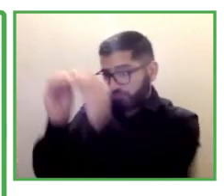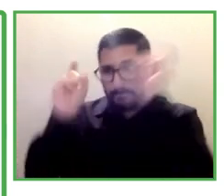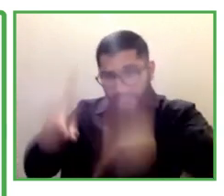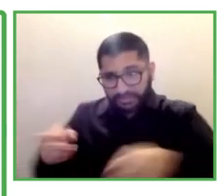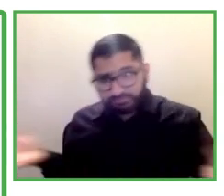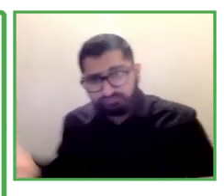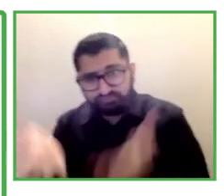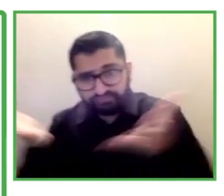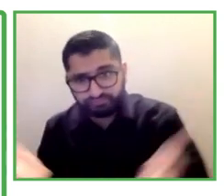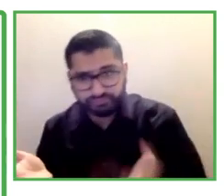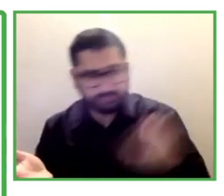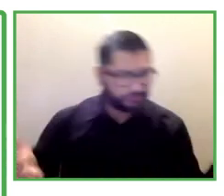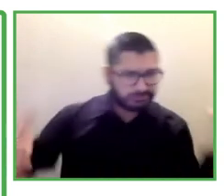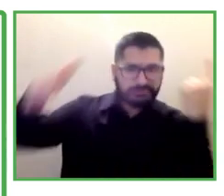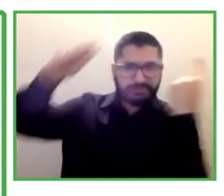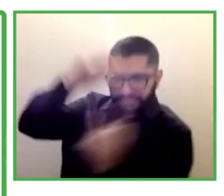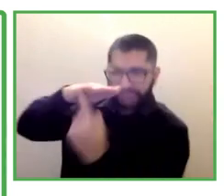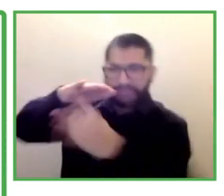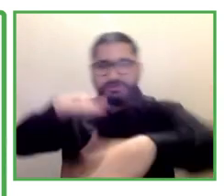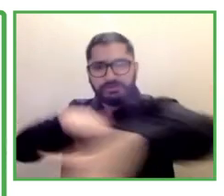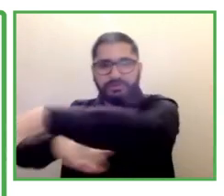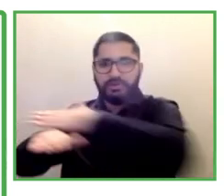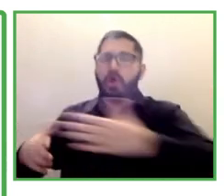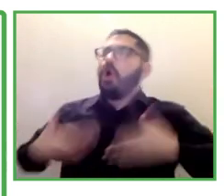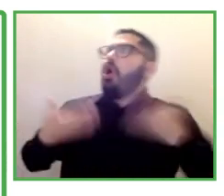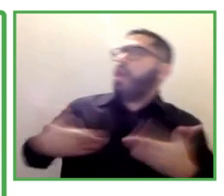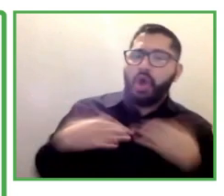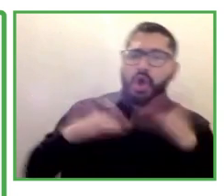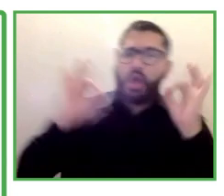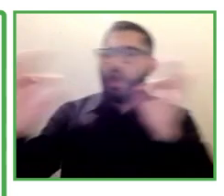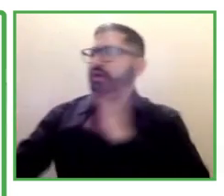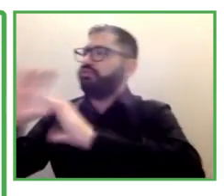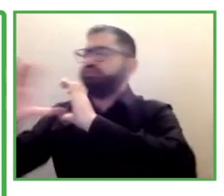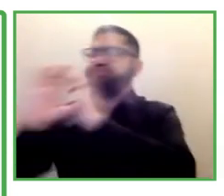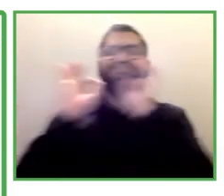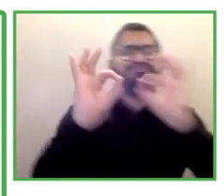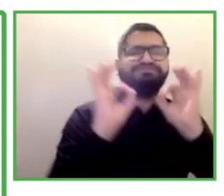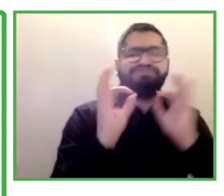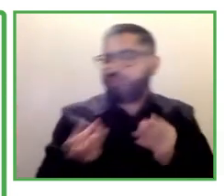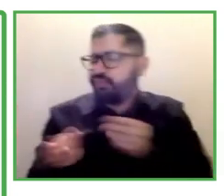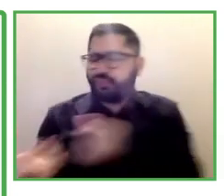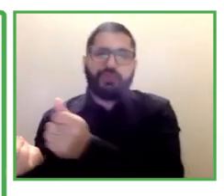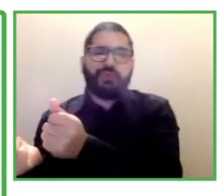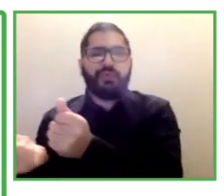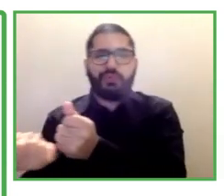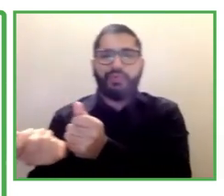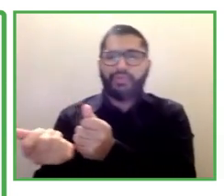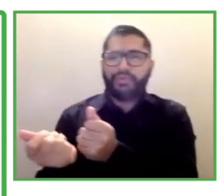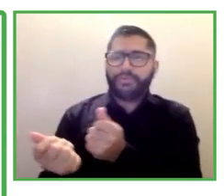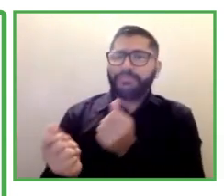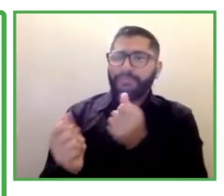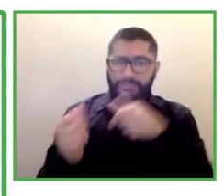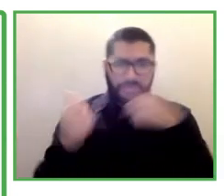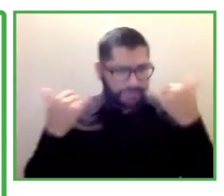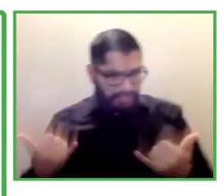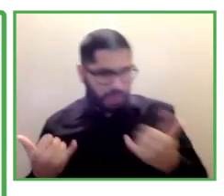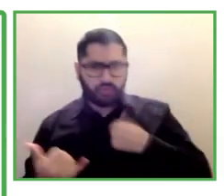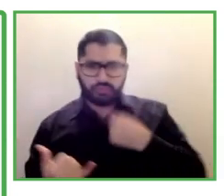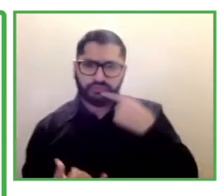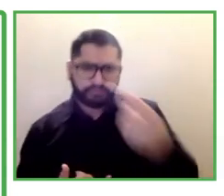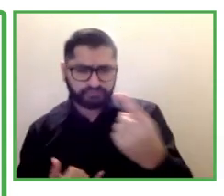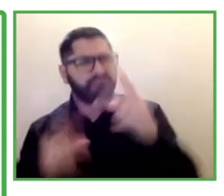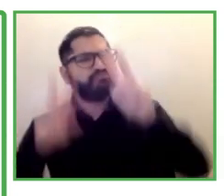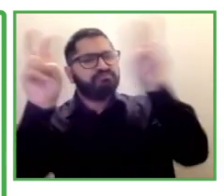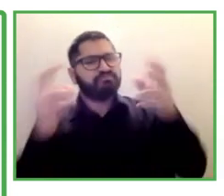try to end this short sharing of how we do it right. An employee with disability is an employee,